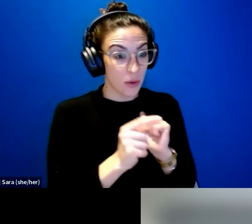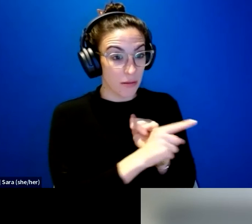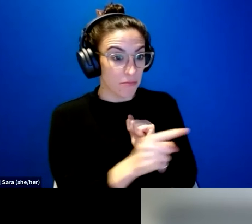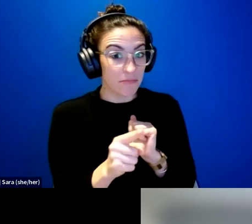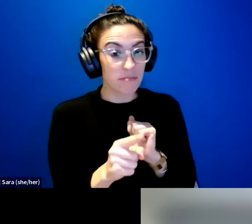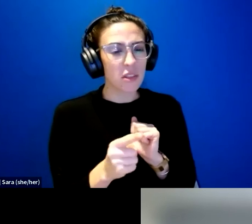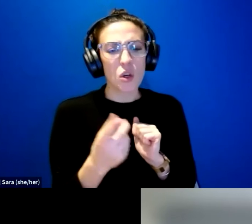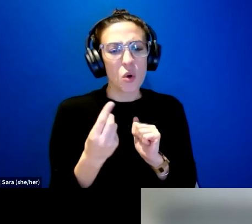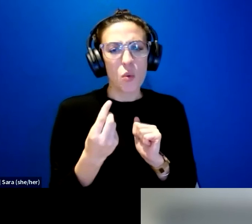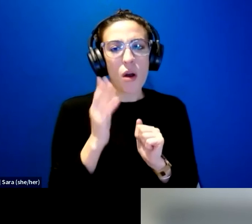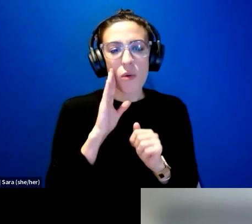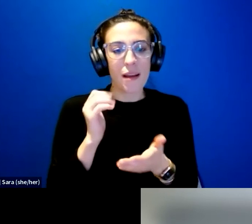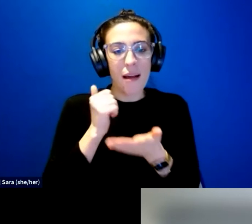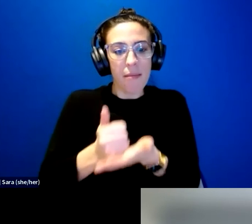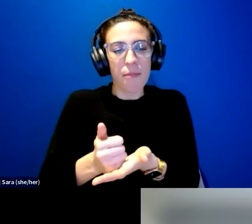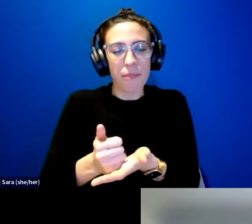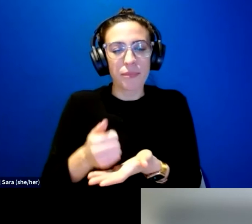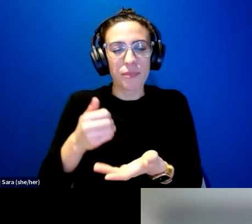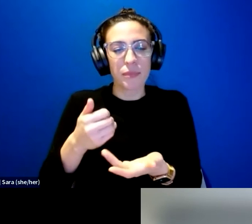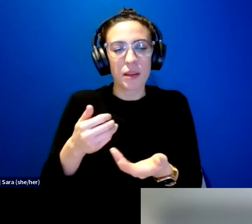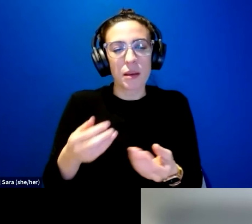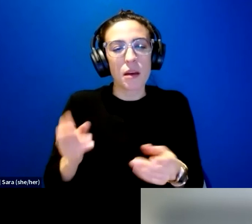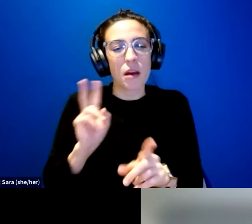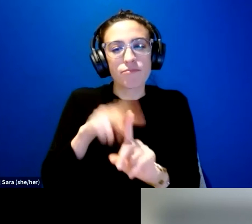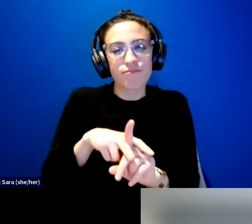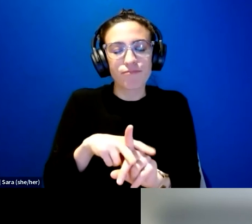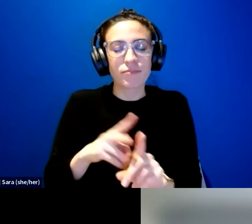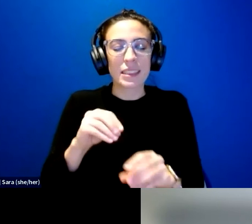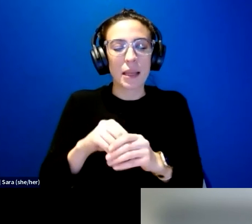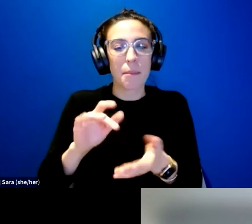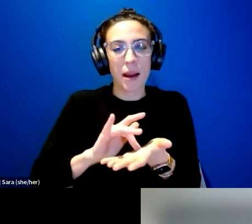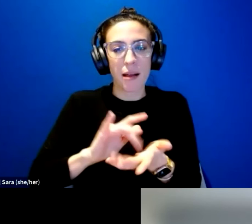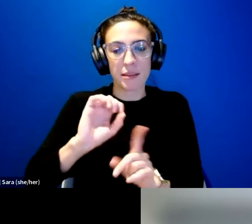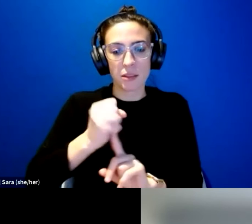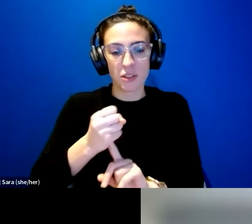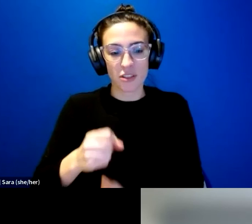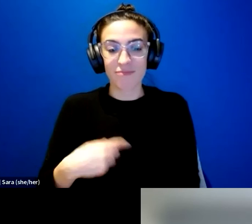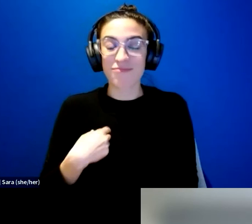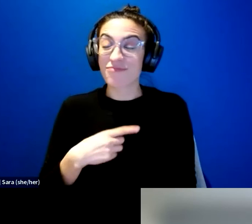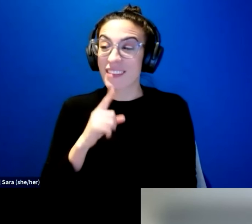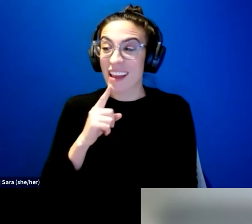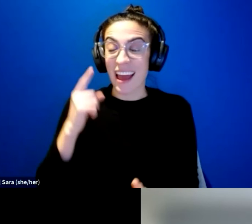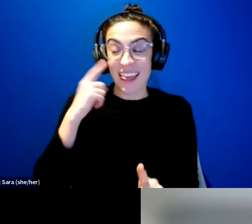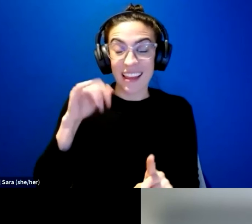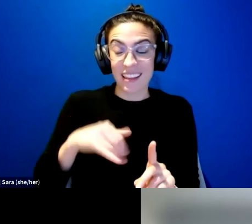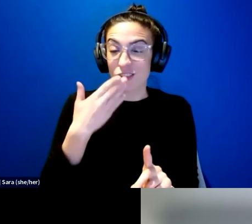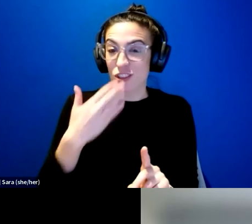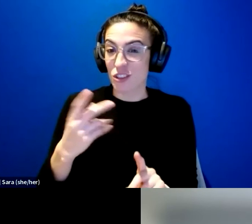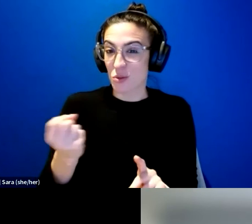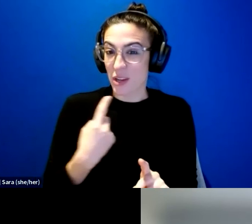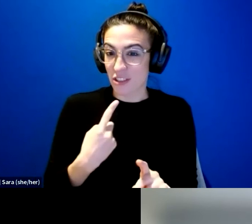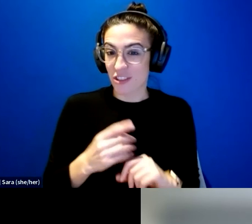for medical situations? All right. I think that's a good question. And I think that's a very good